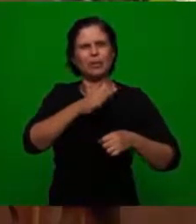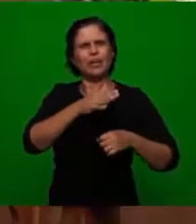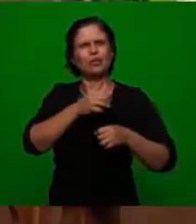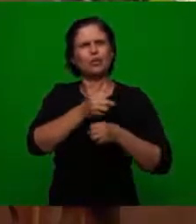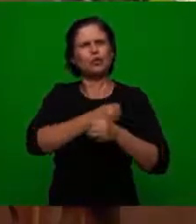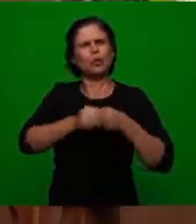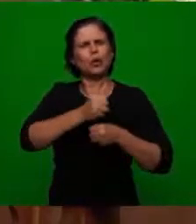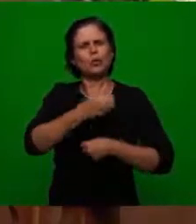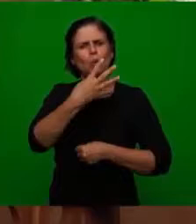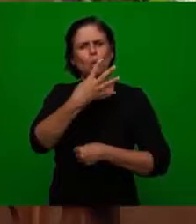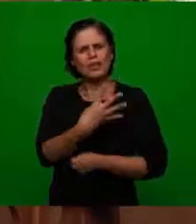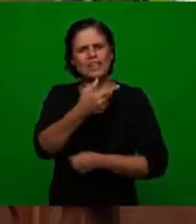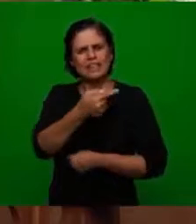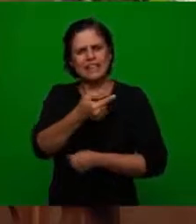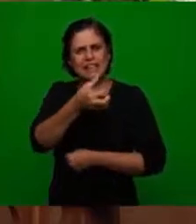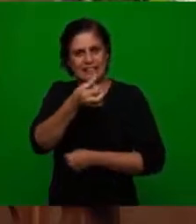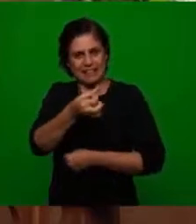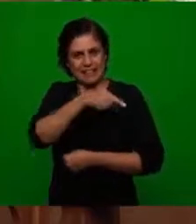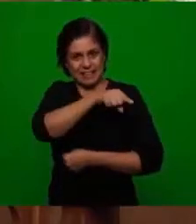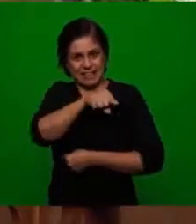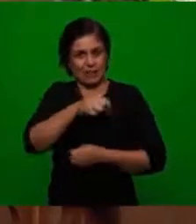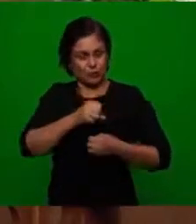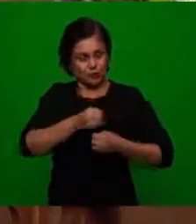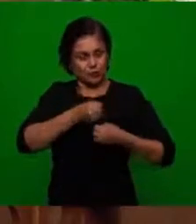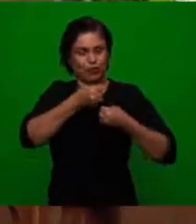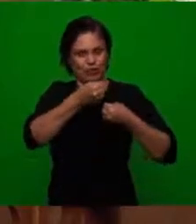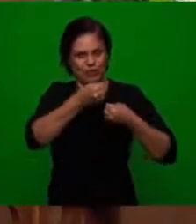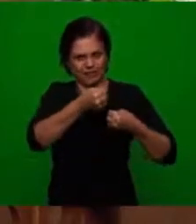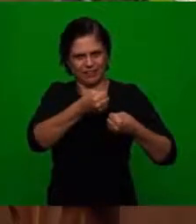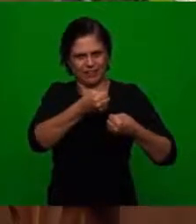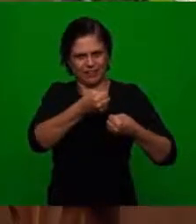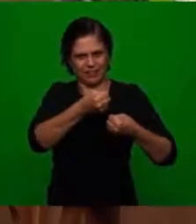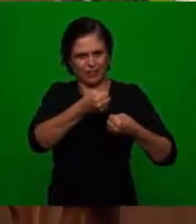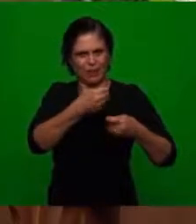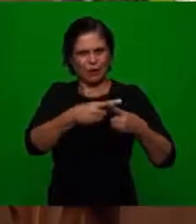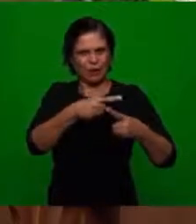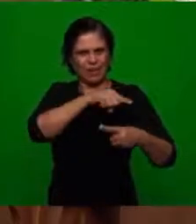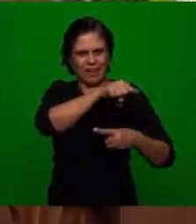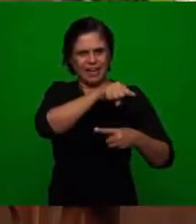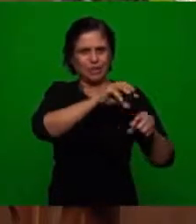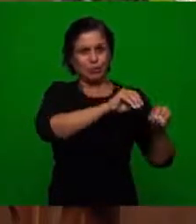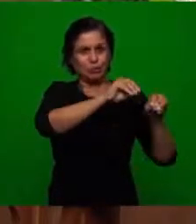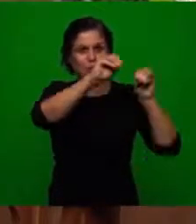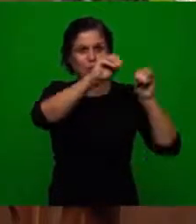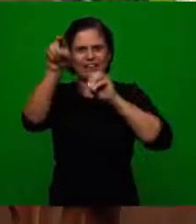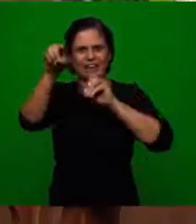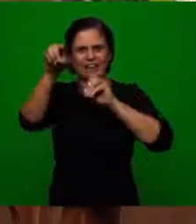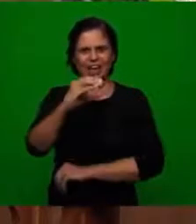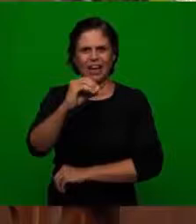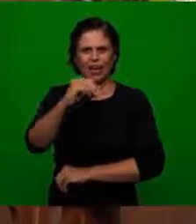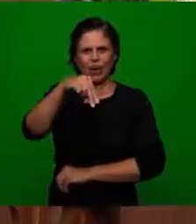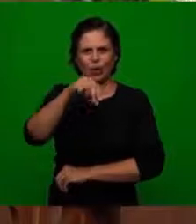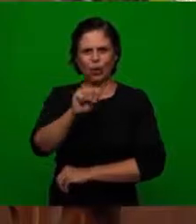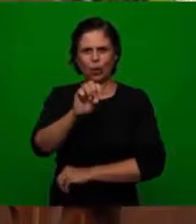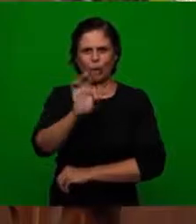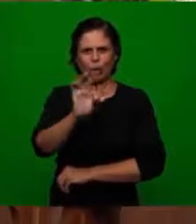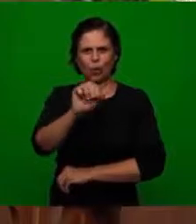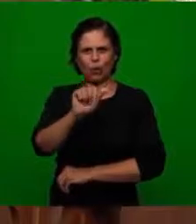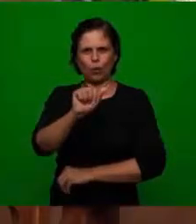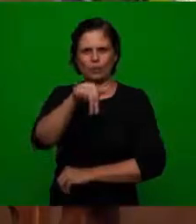after 1476 when the church left east and went to the west and went to